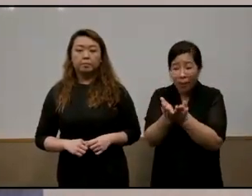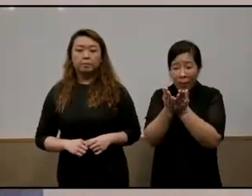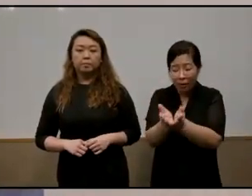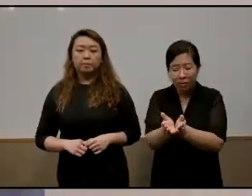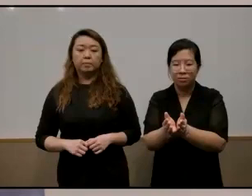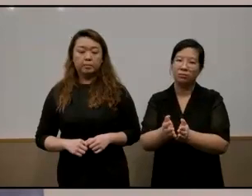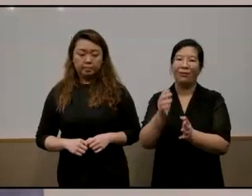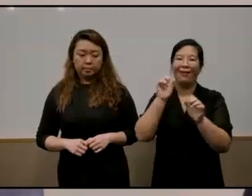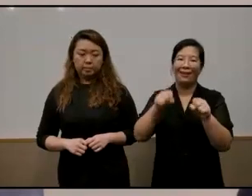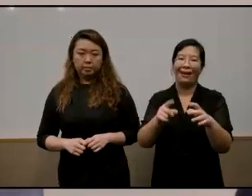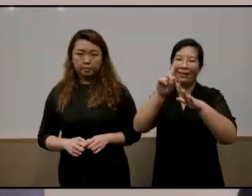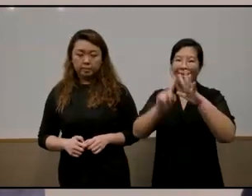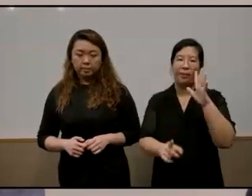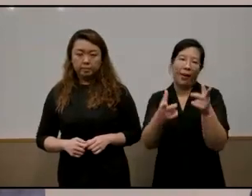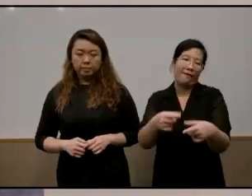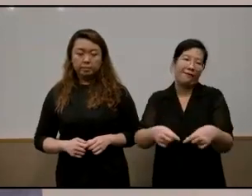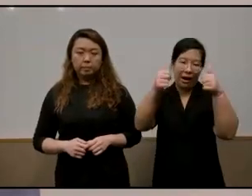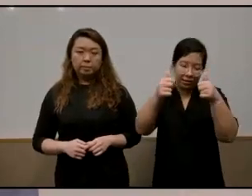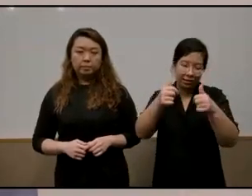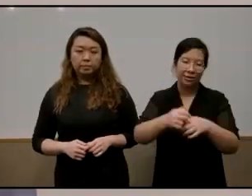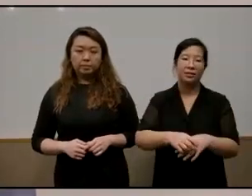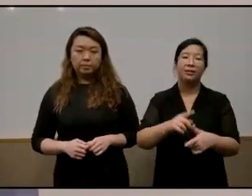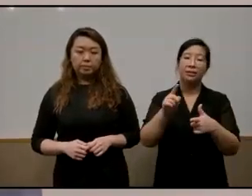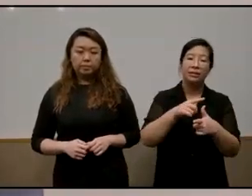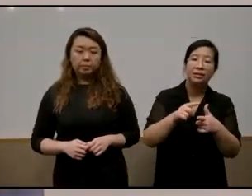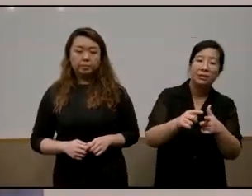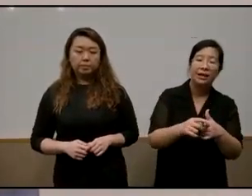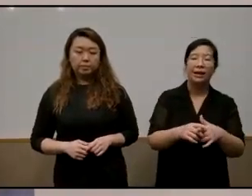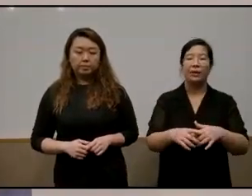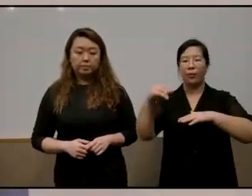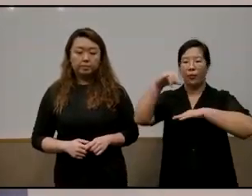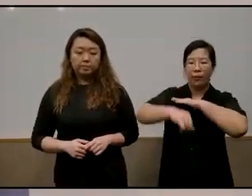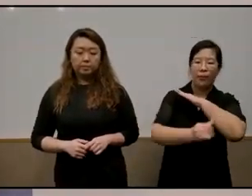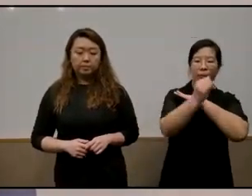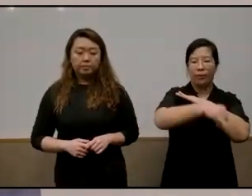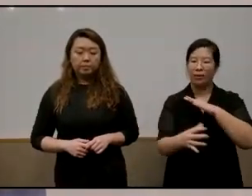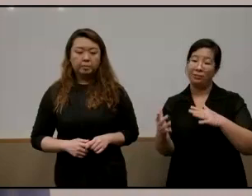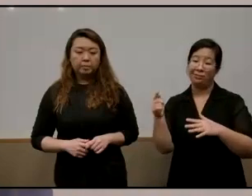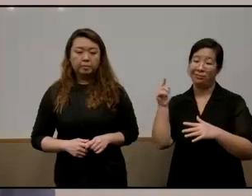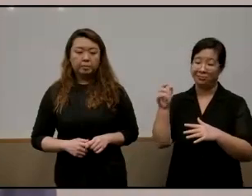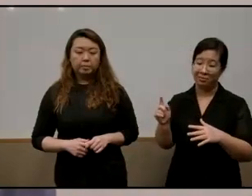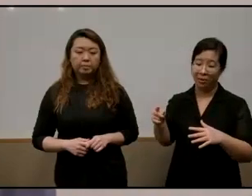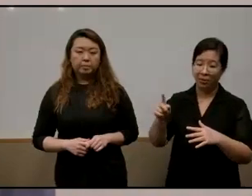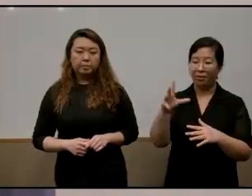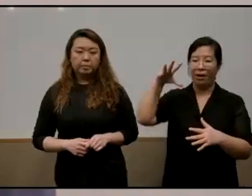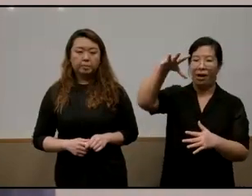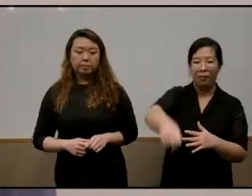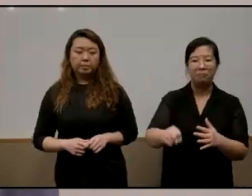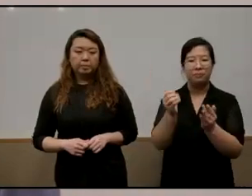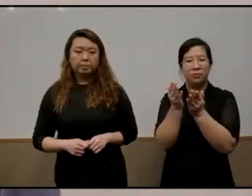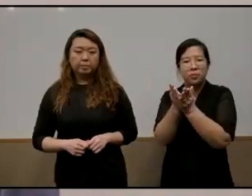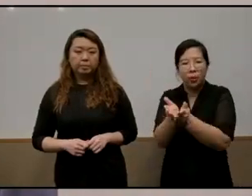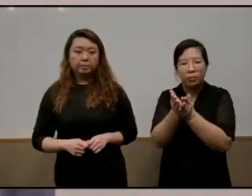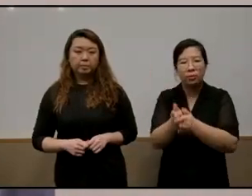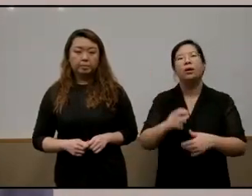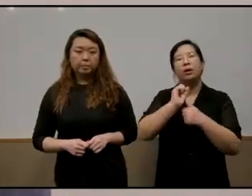and then the large whales come along and eat whatever food is left in the wake of those aircraft carriers so